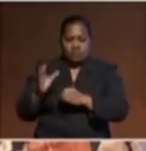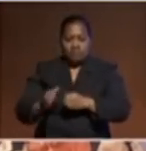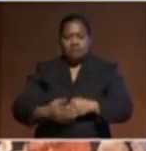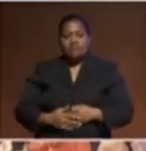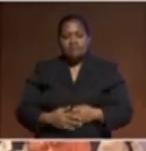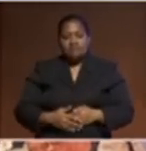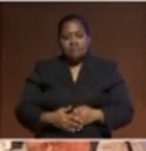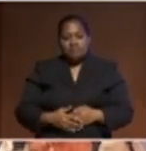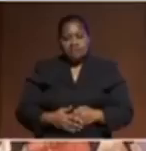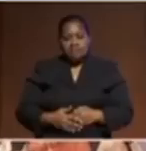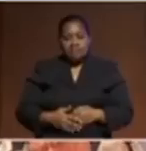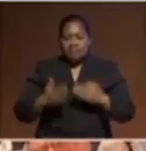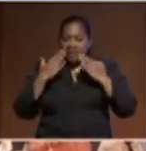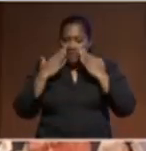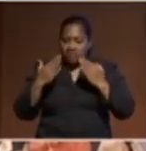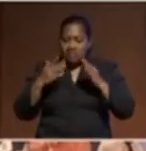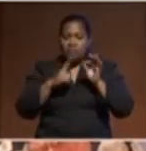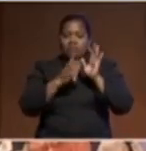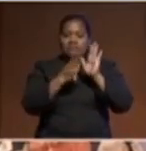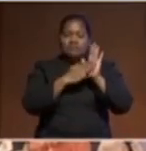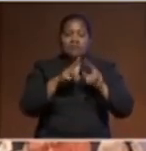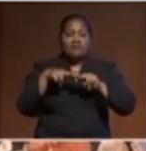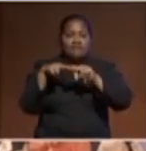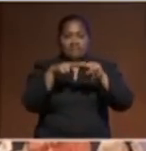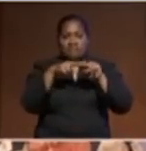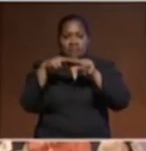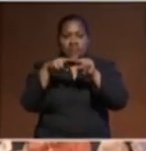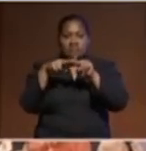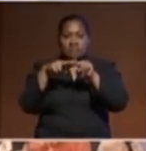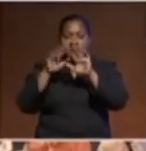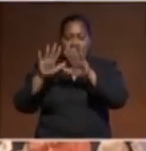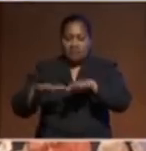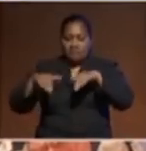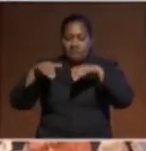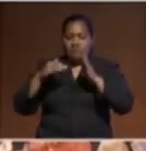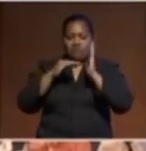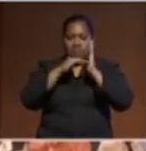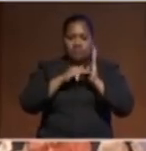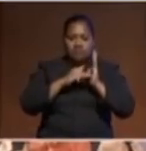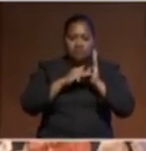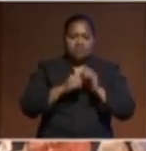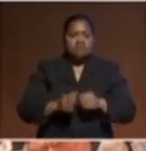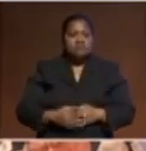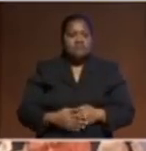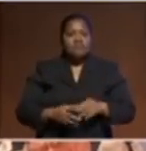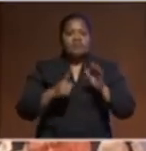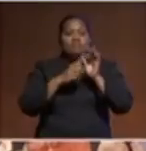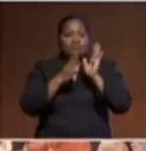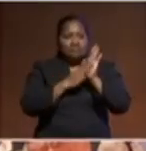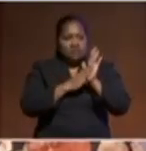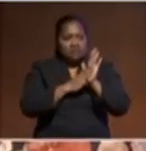the Prime Minister of Fiji and the Forum Chair, Presidents, Prime Ministers,